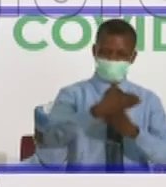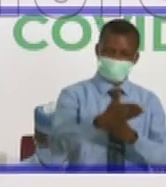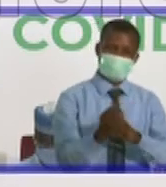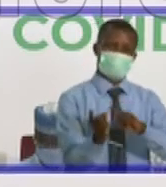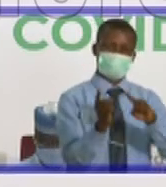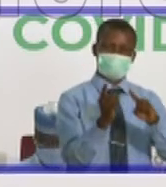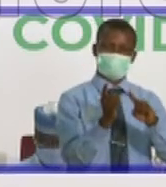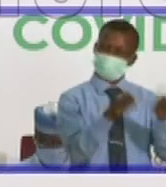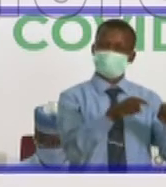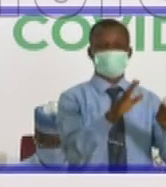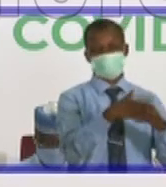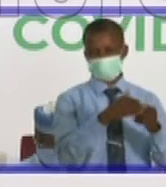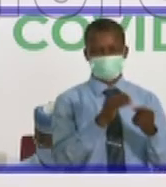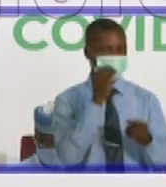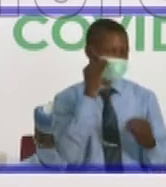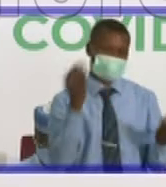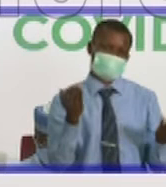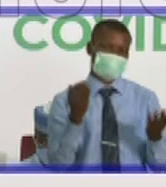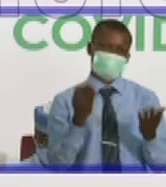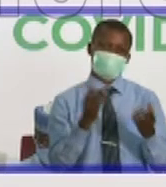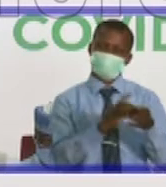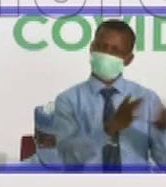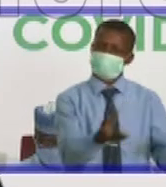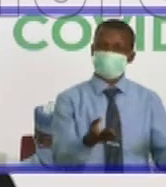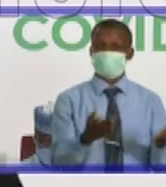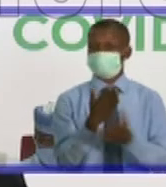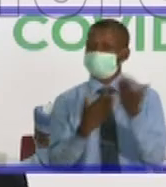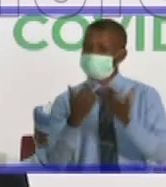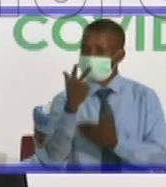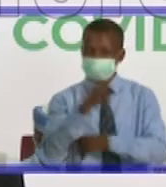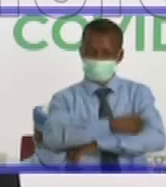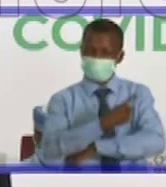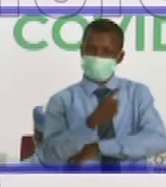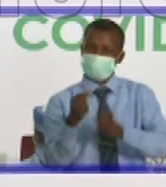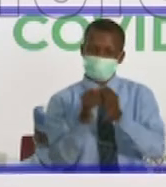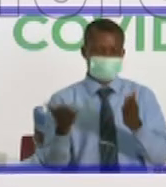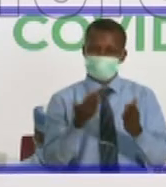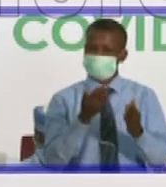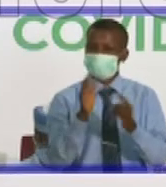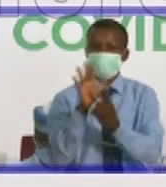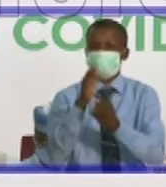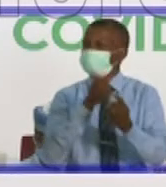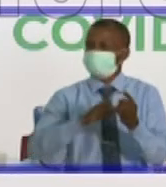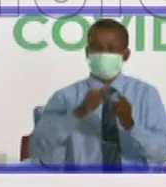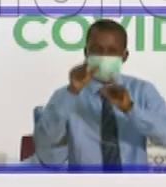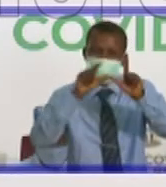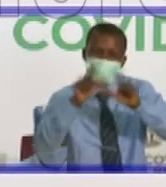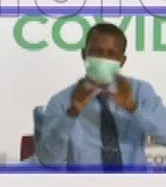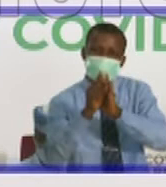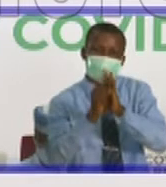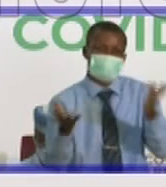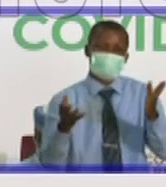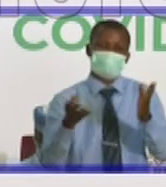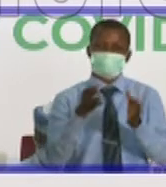after symptom onset, and at least 3 days without symptoms. So if you are symptomatic, you can be